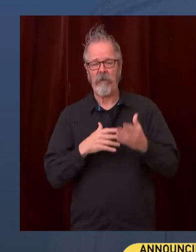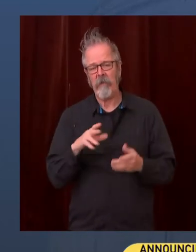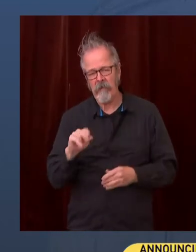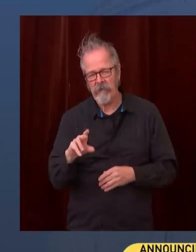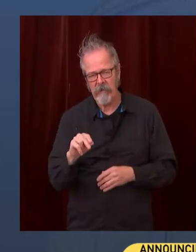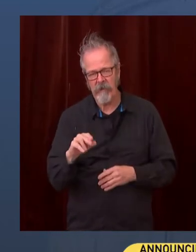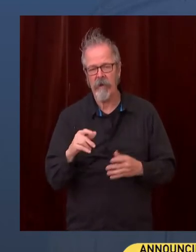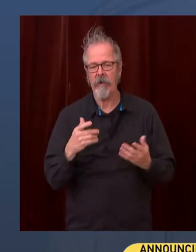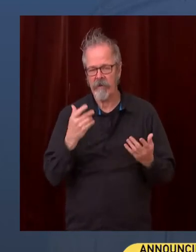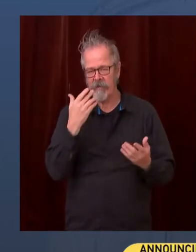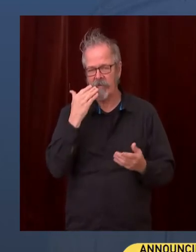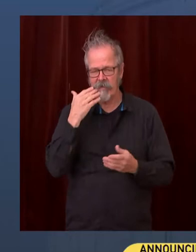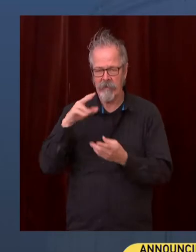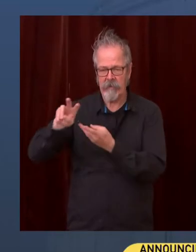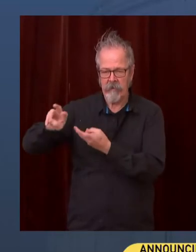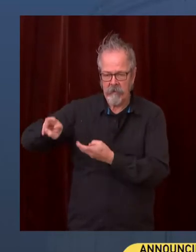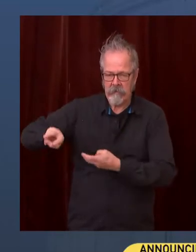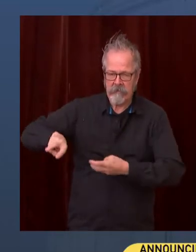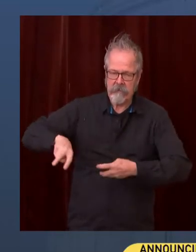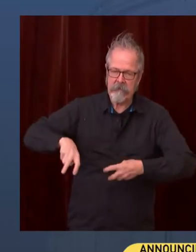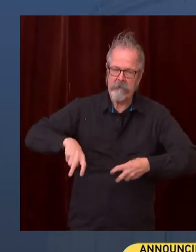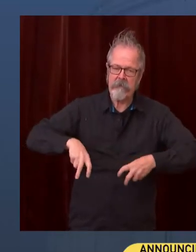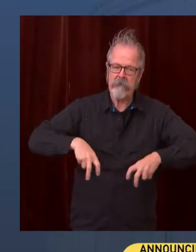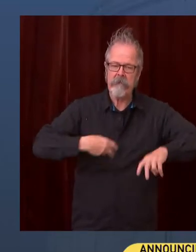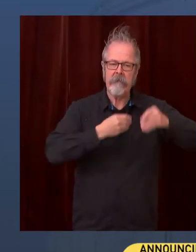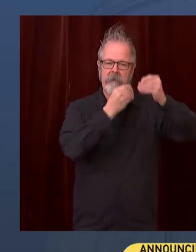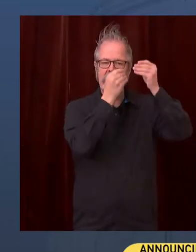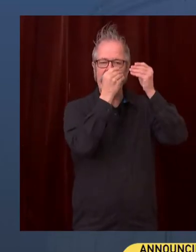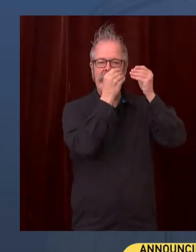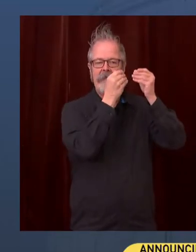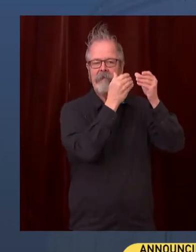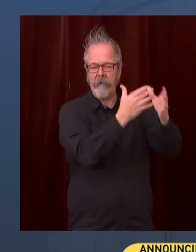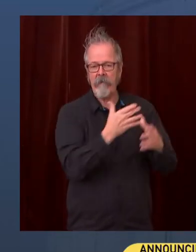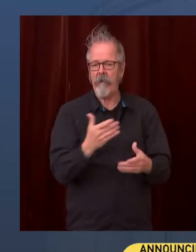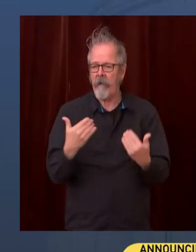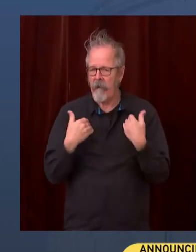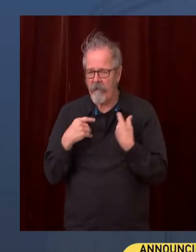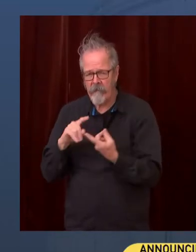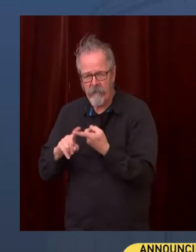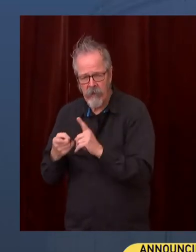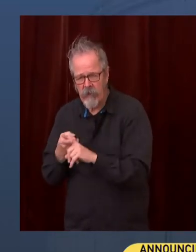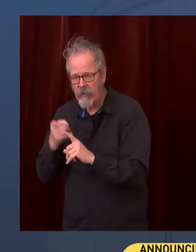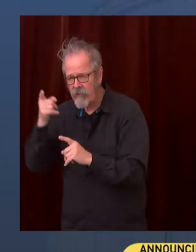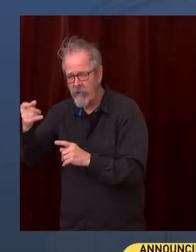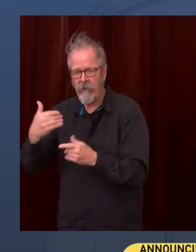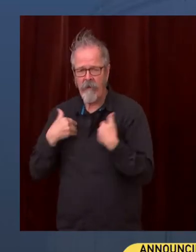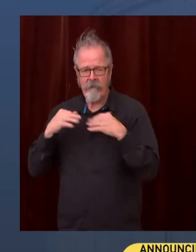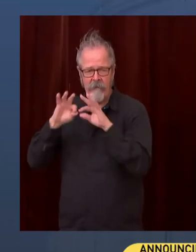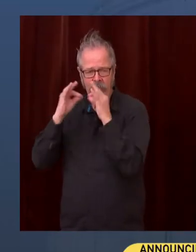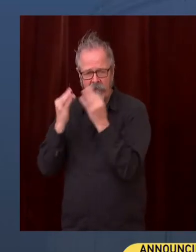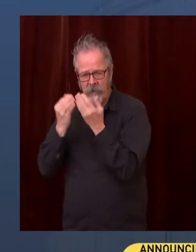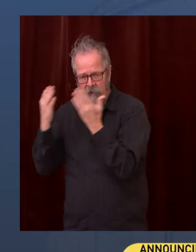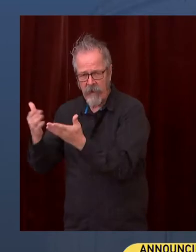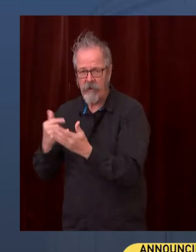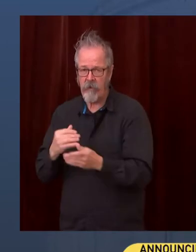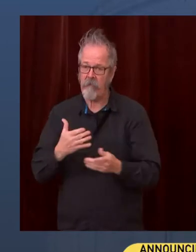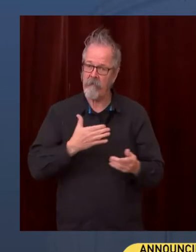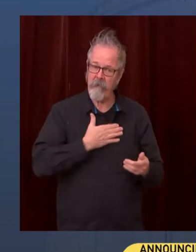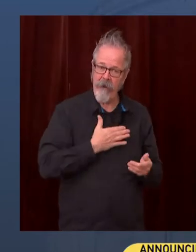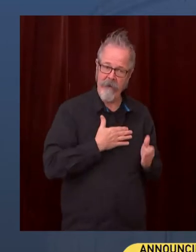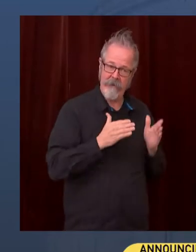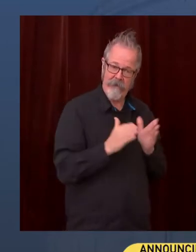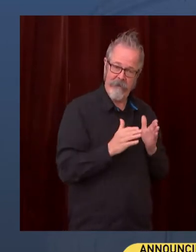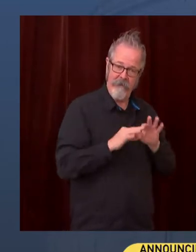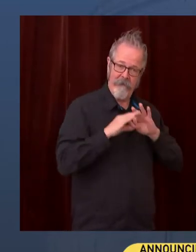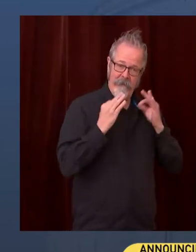Washington area, it is also going to require a transition for my family, my wife, our three